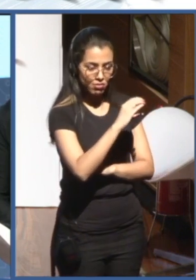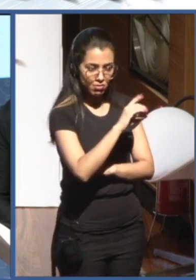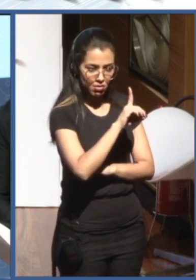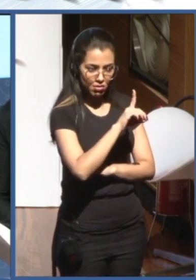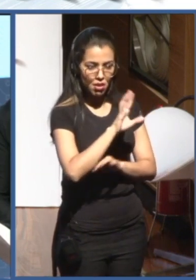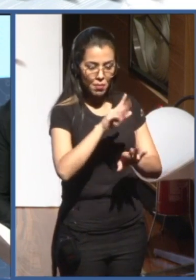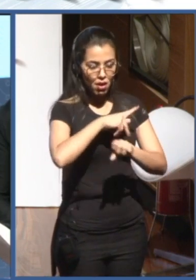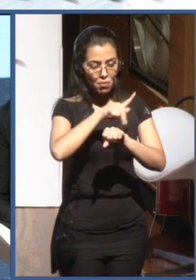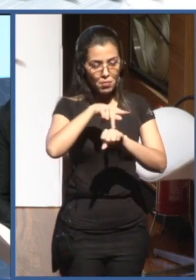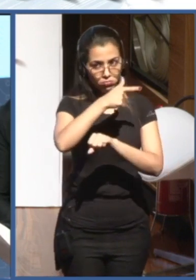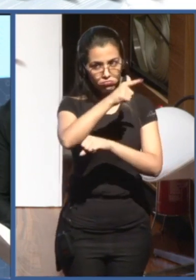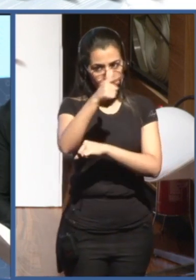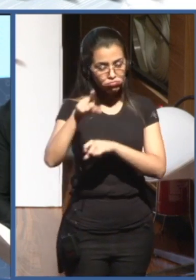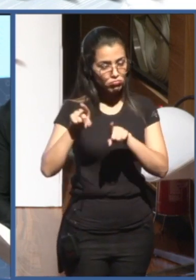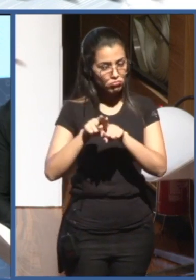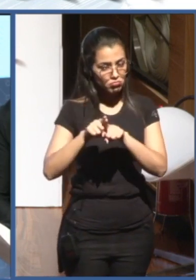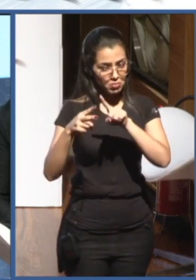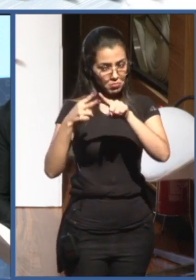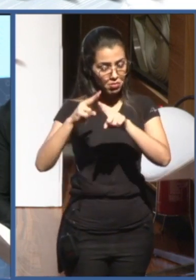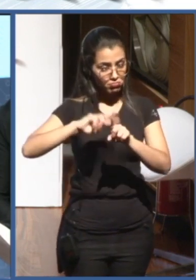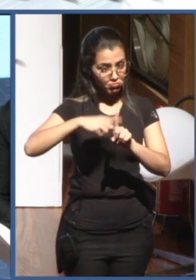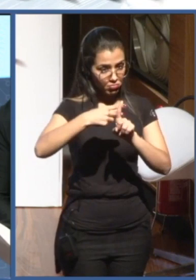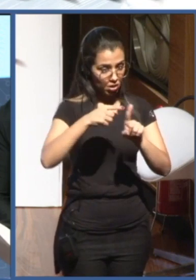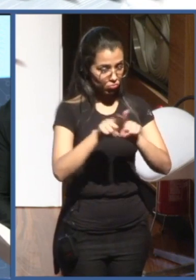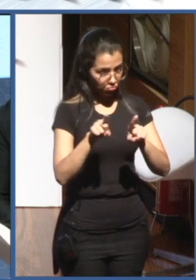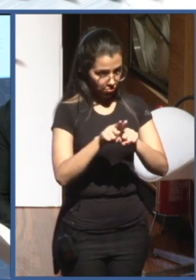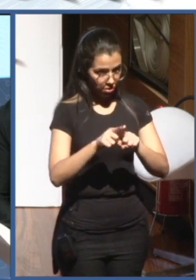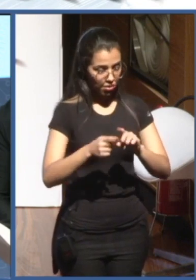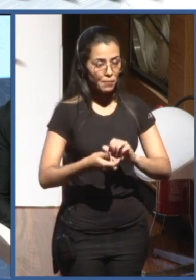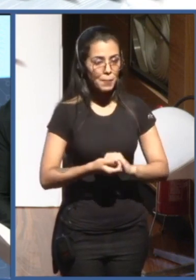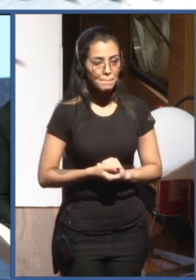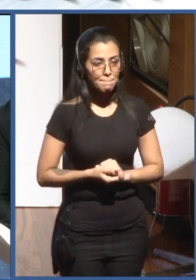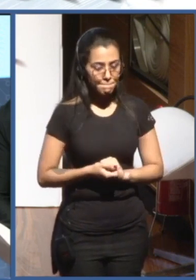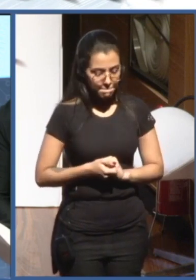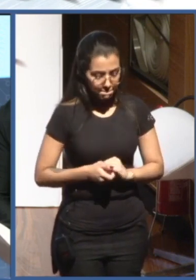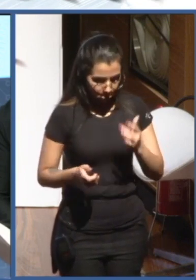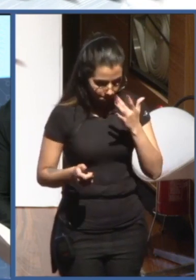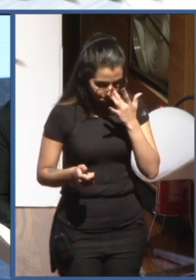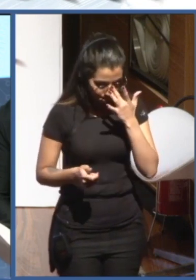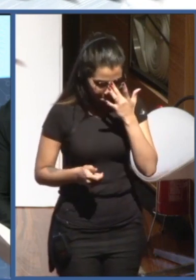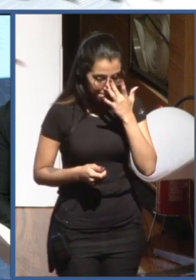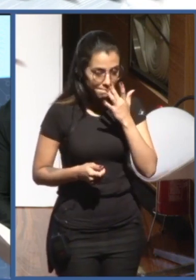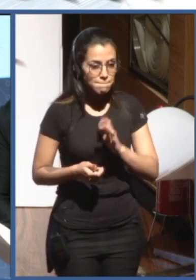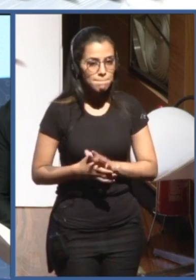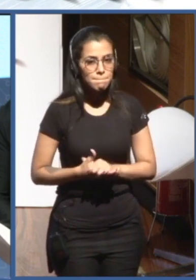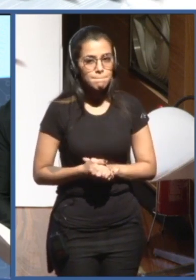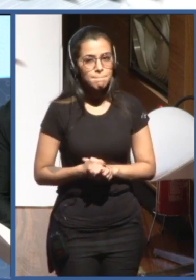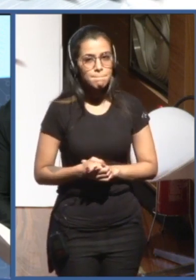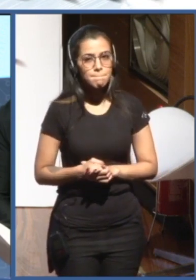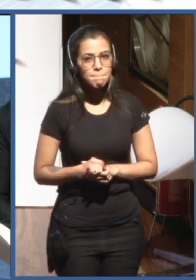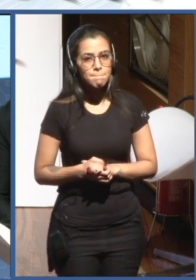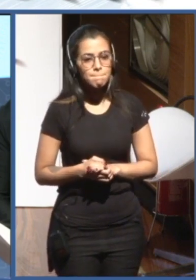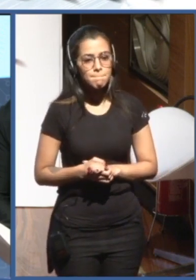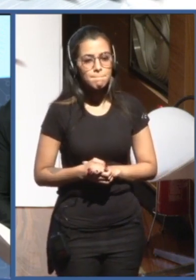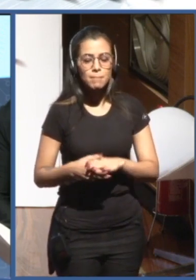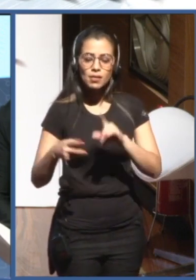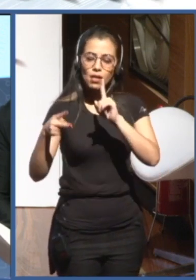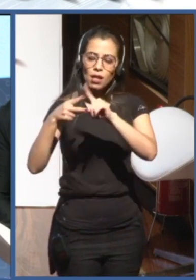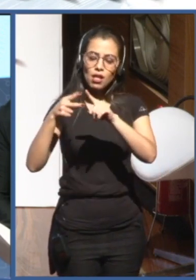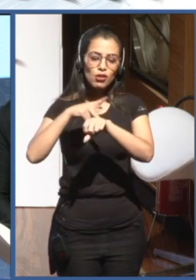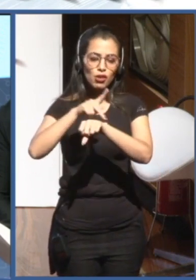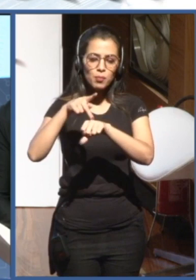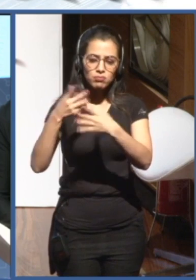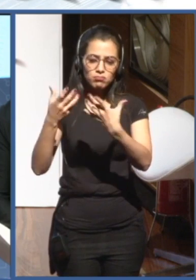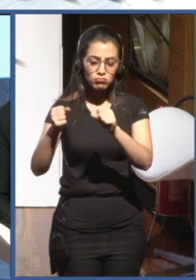additional two, so we have eight non-OECD countries that have adhered to the principles. They were a major milestone in global